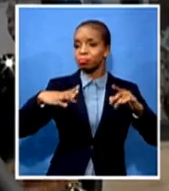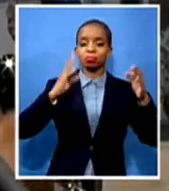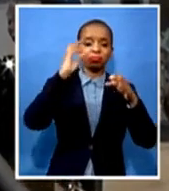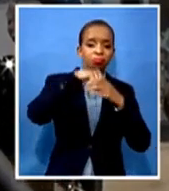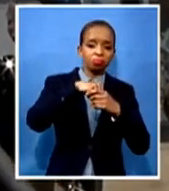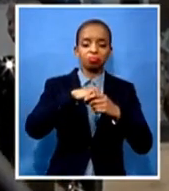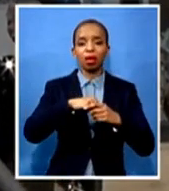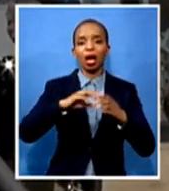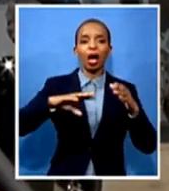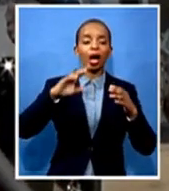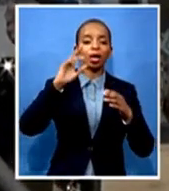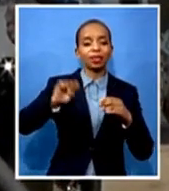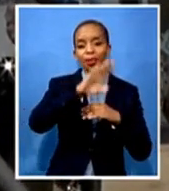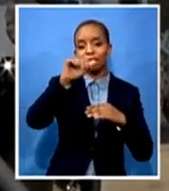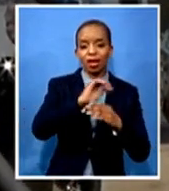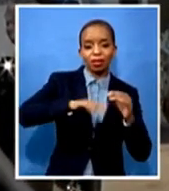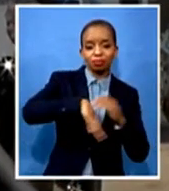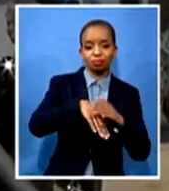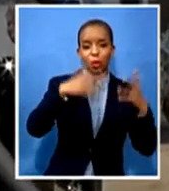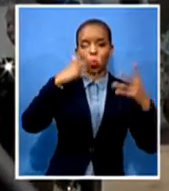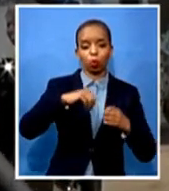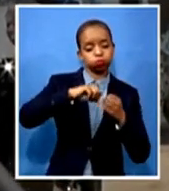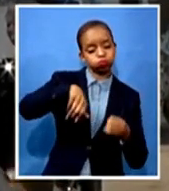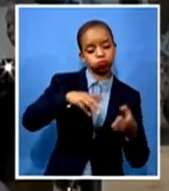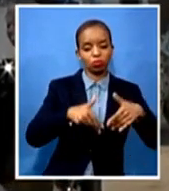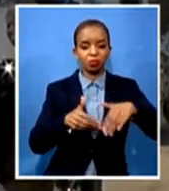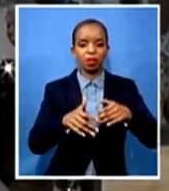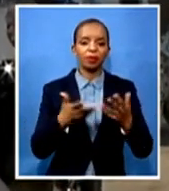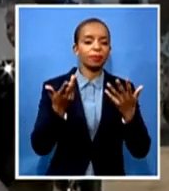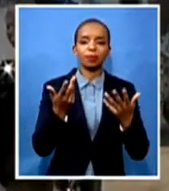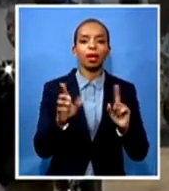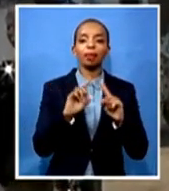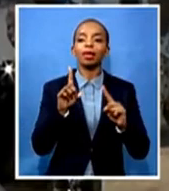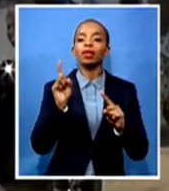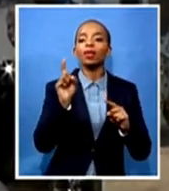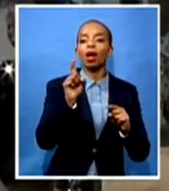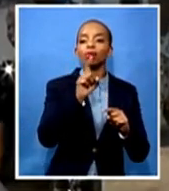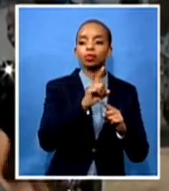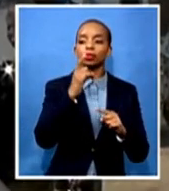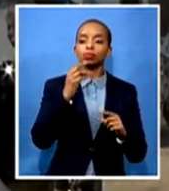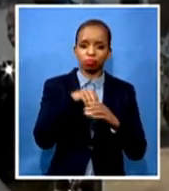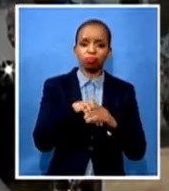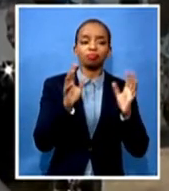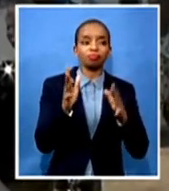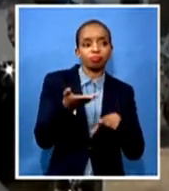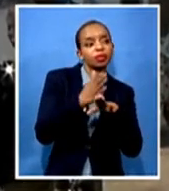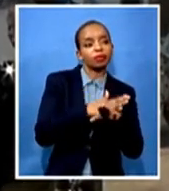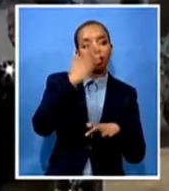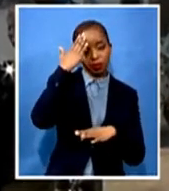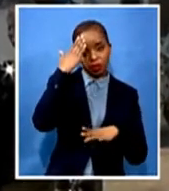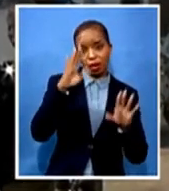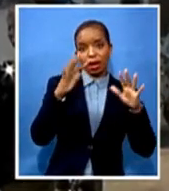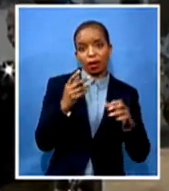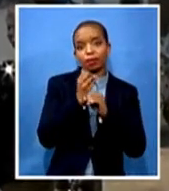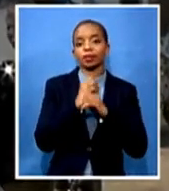with those who've been through this, who know exactly how it starts, who know exactly how it can then be addressed? So the meeting was